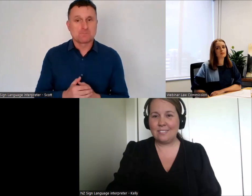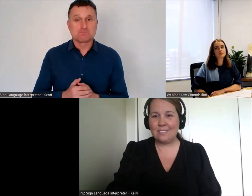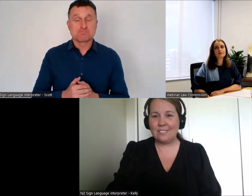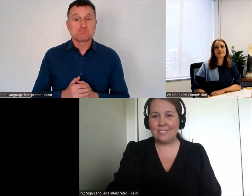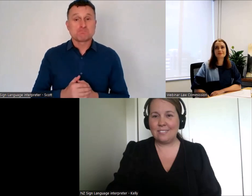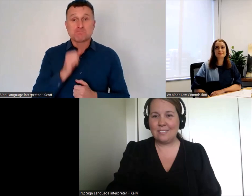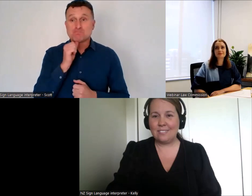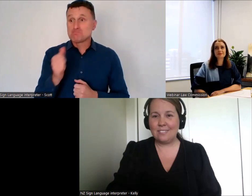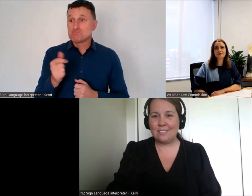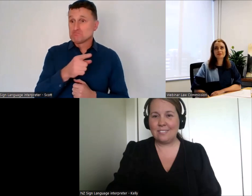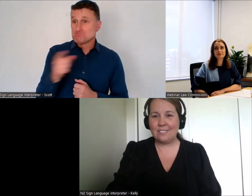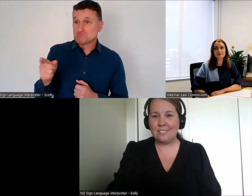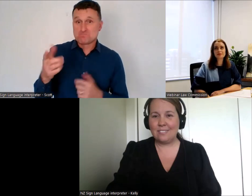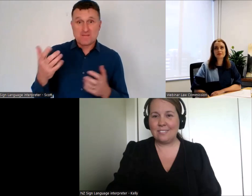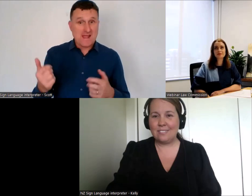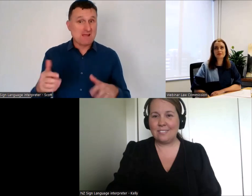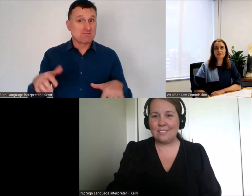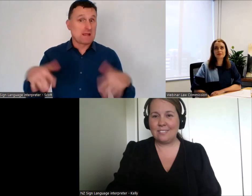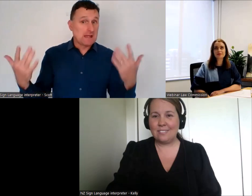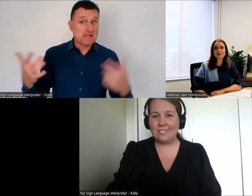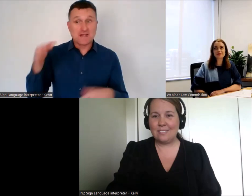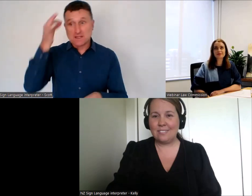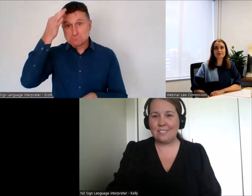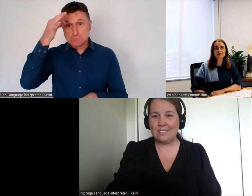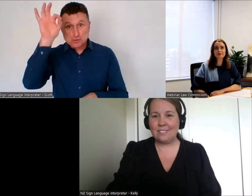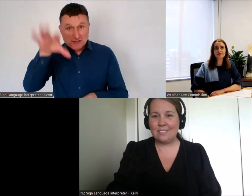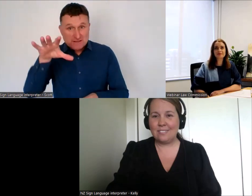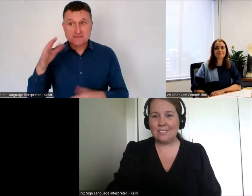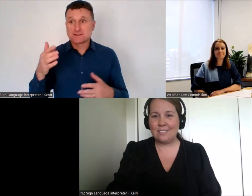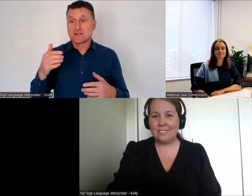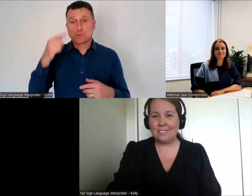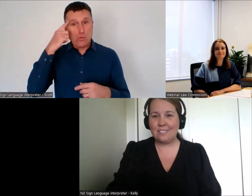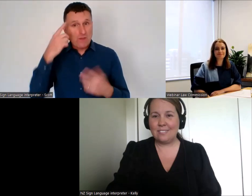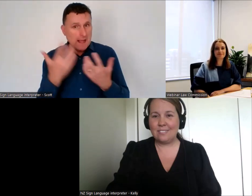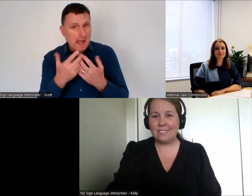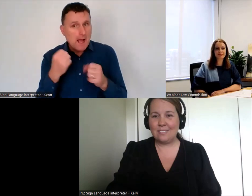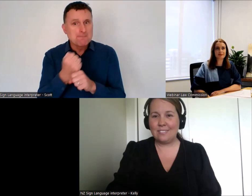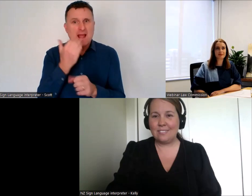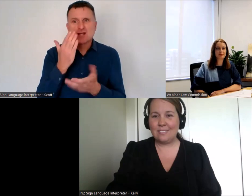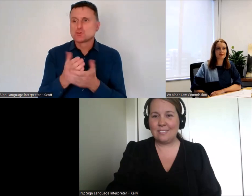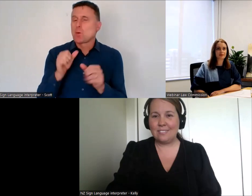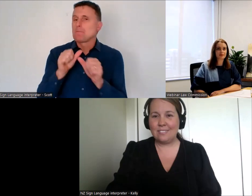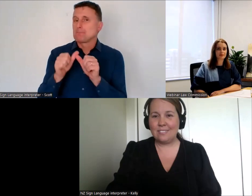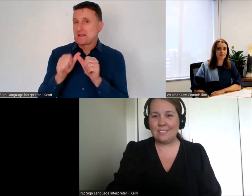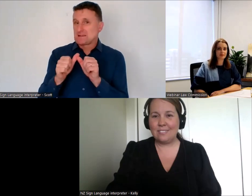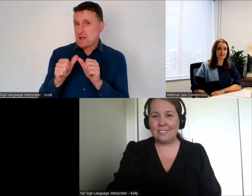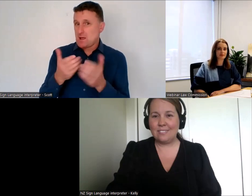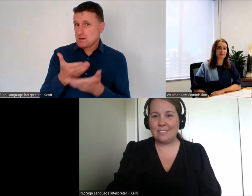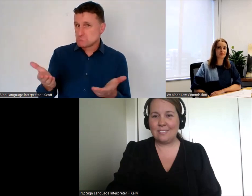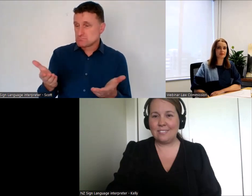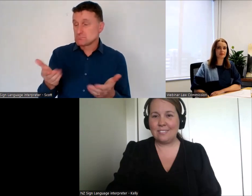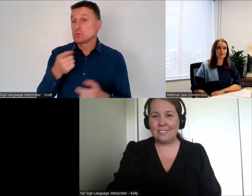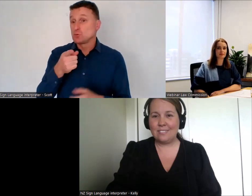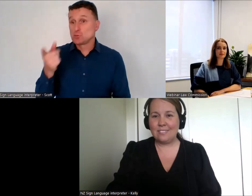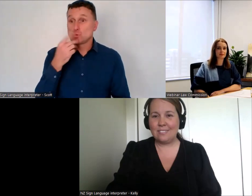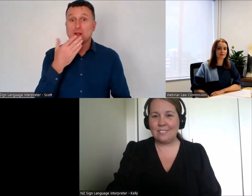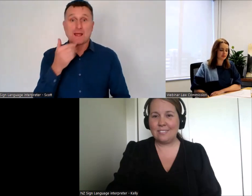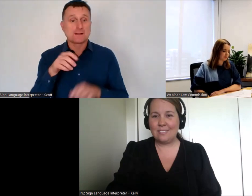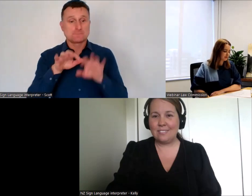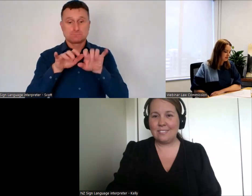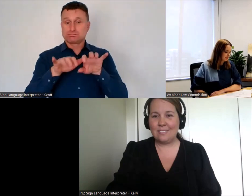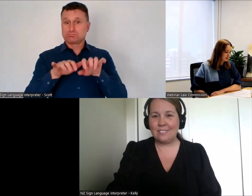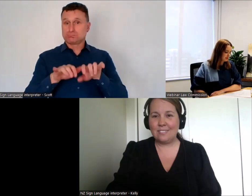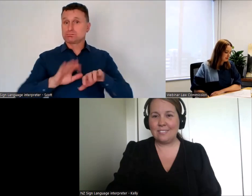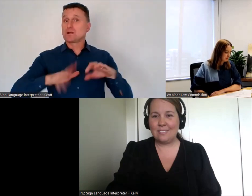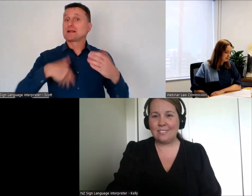suggestions, then we're very keen to hear from them. So please do make a submission, even if you only make a submission on that